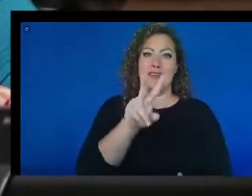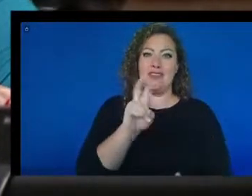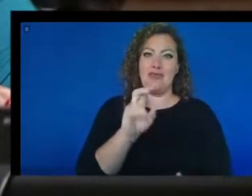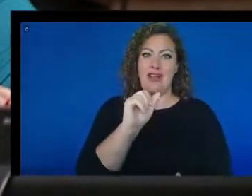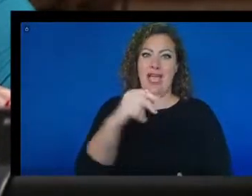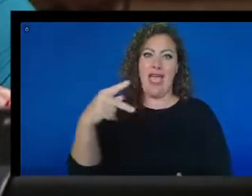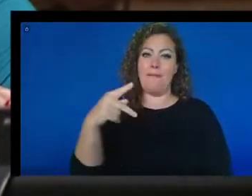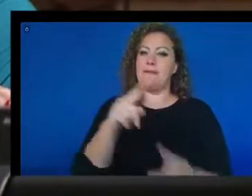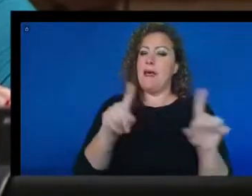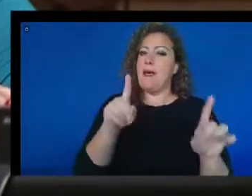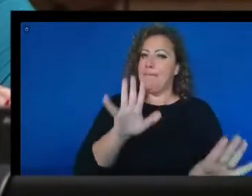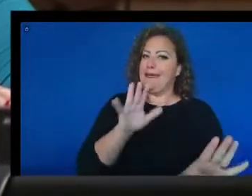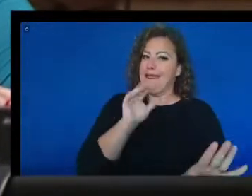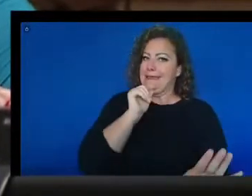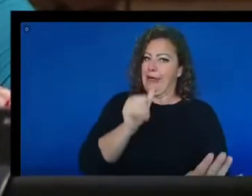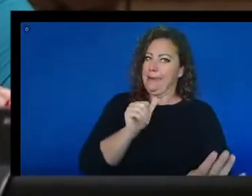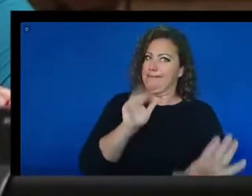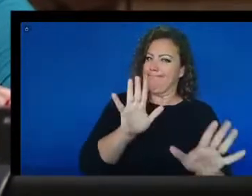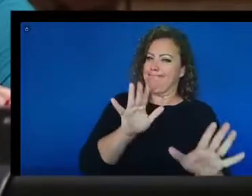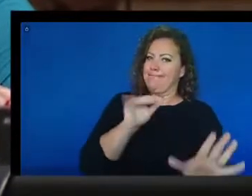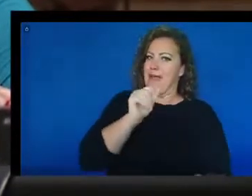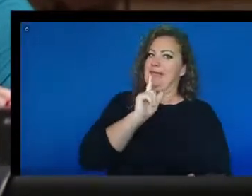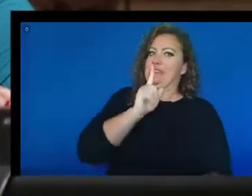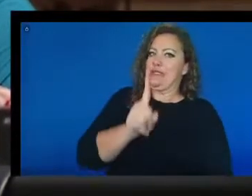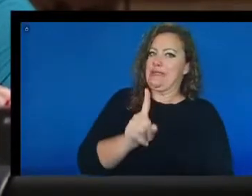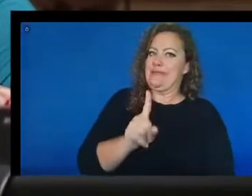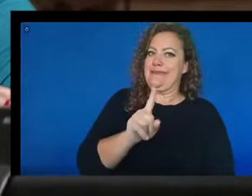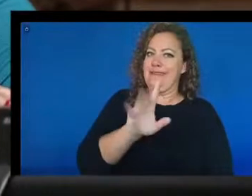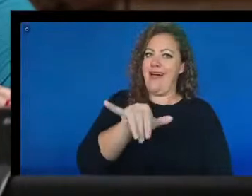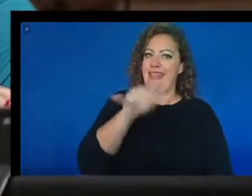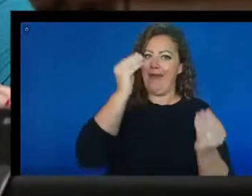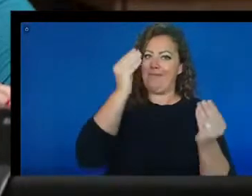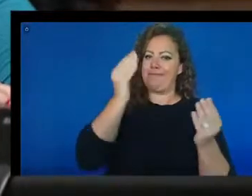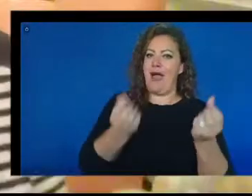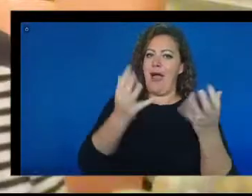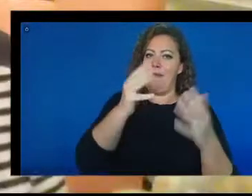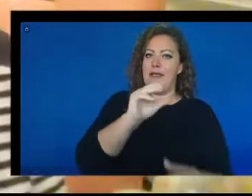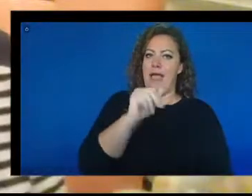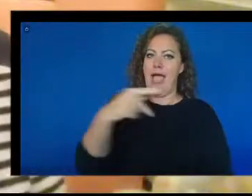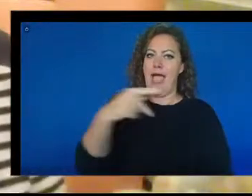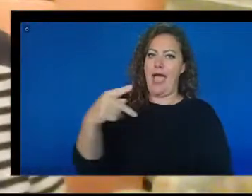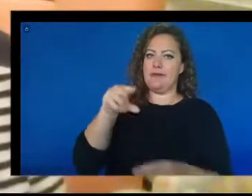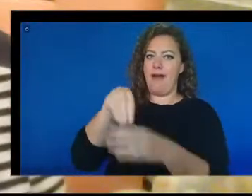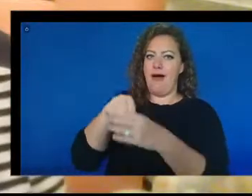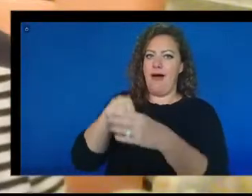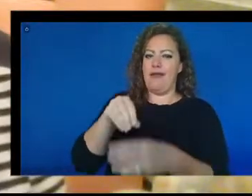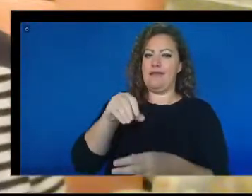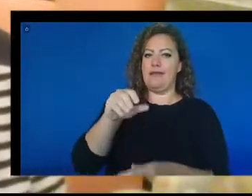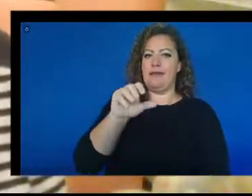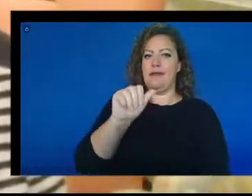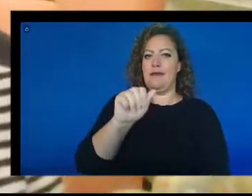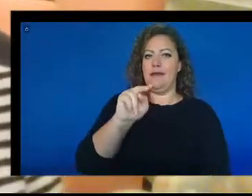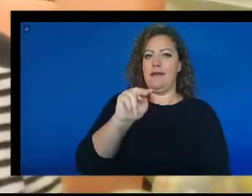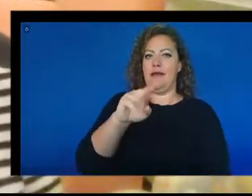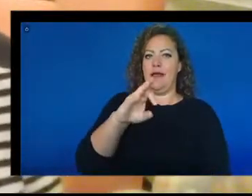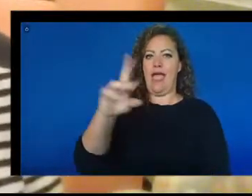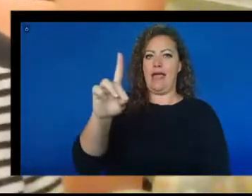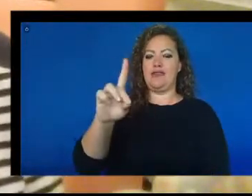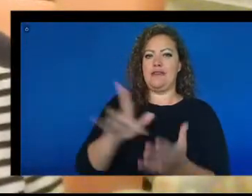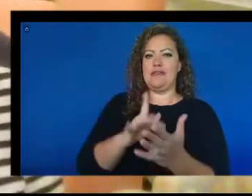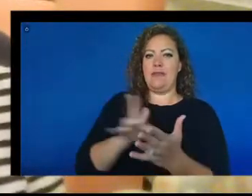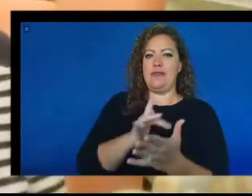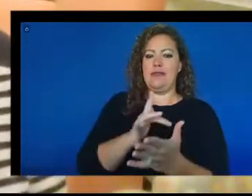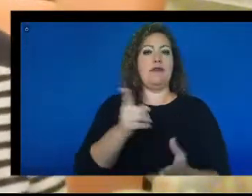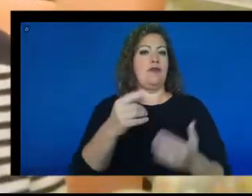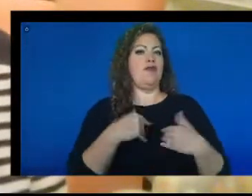the data to date applications that we've provided for the Android tablets. I have just a minute left. we have Mr. Lewis? Could